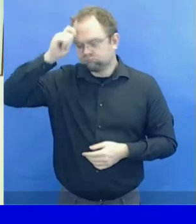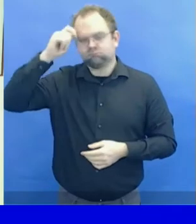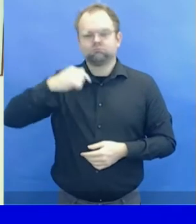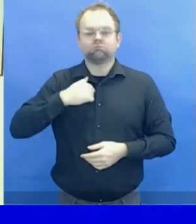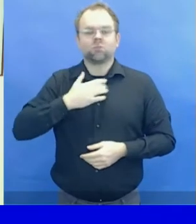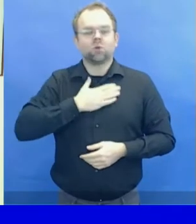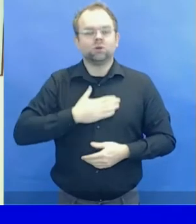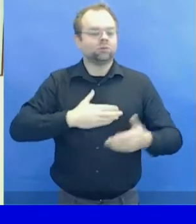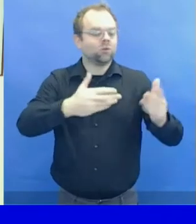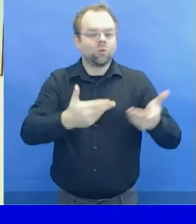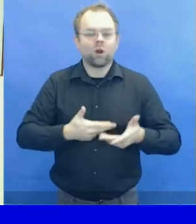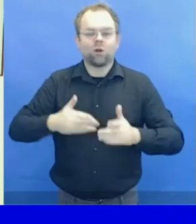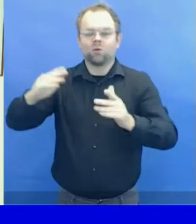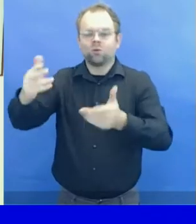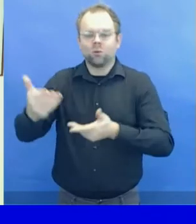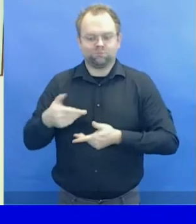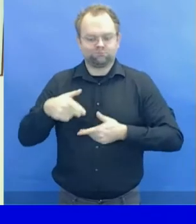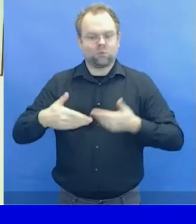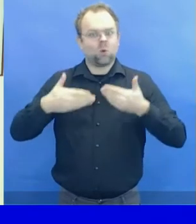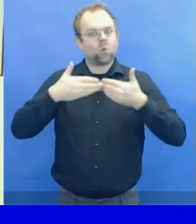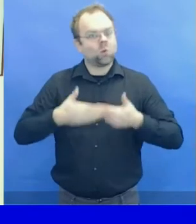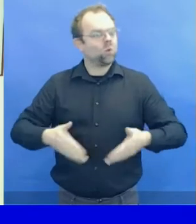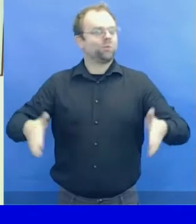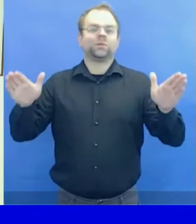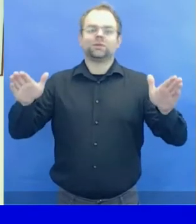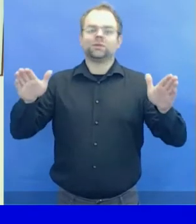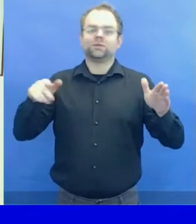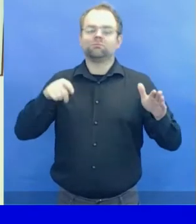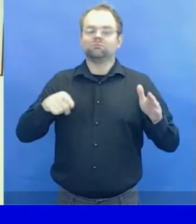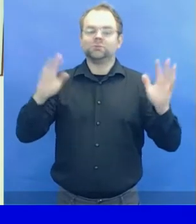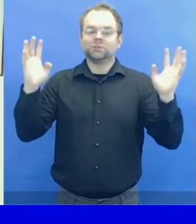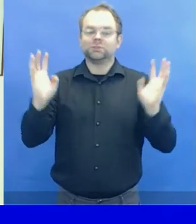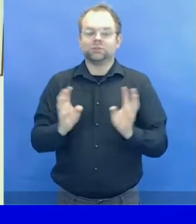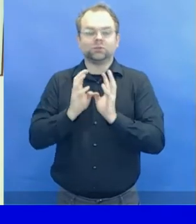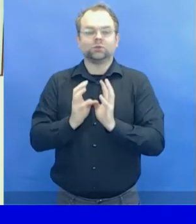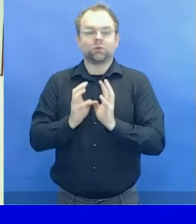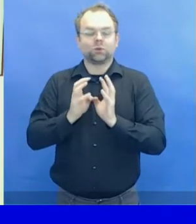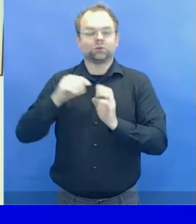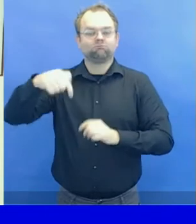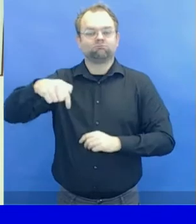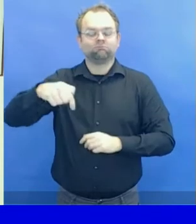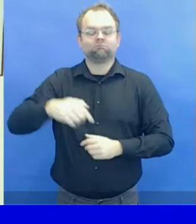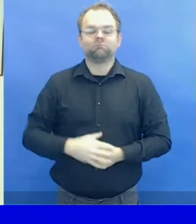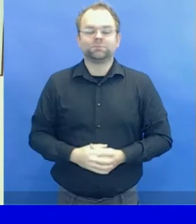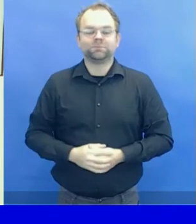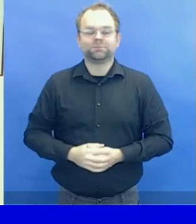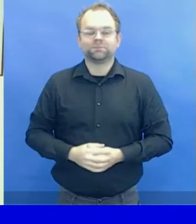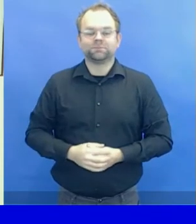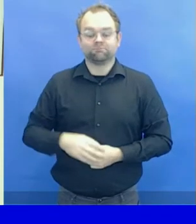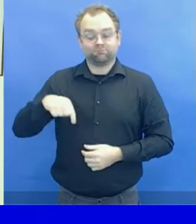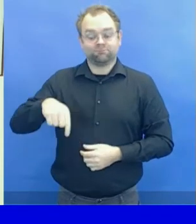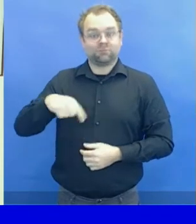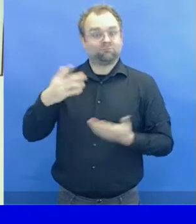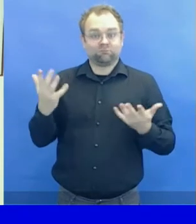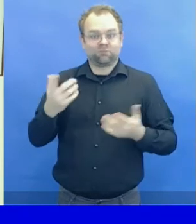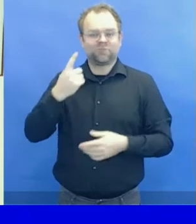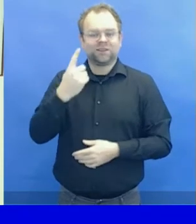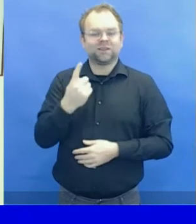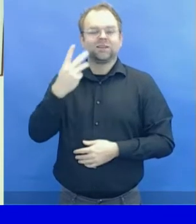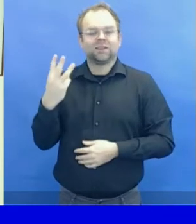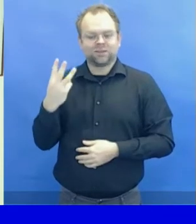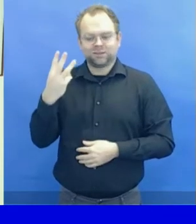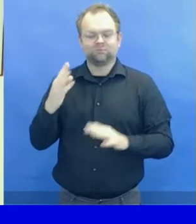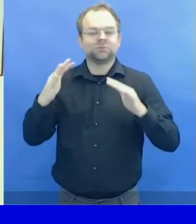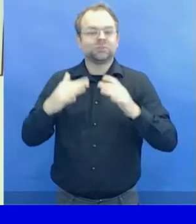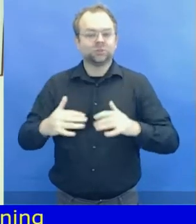session of the Conference of States Parties of the Convention on the Rights of Persons with Disabilities. We're grateful for your presence in